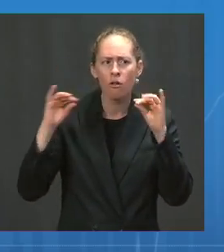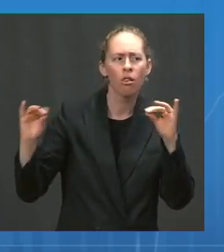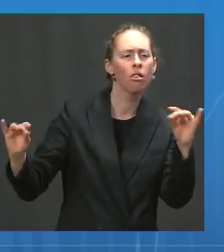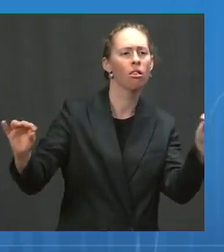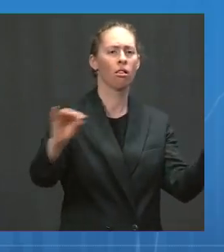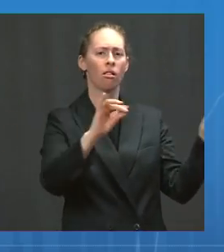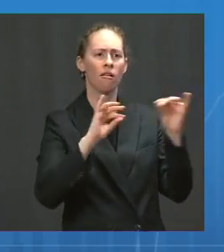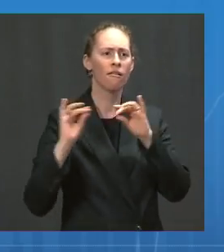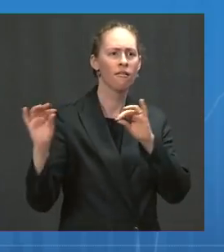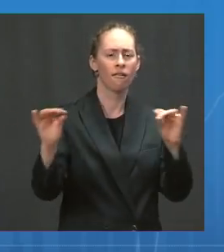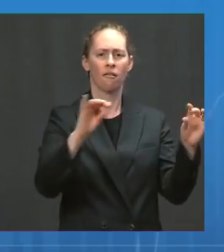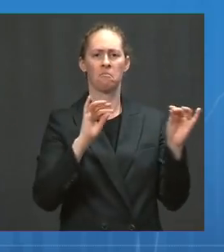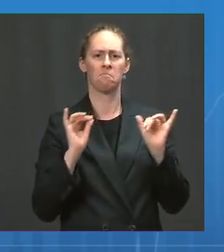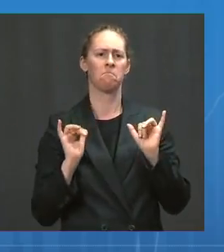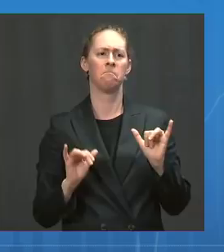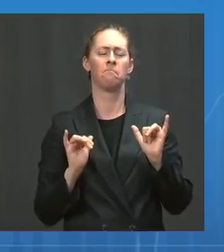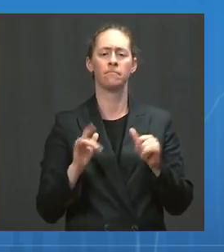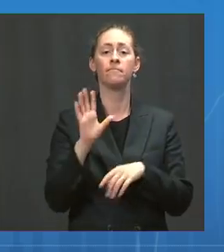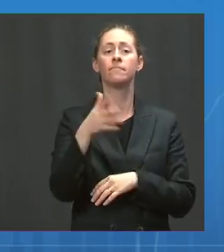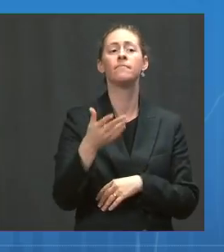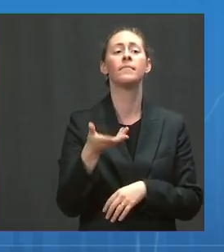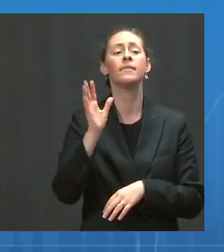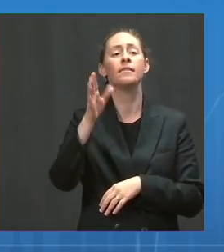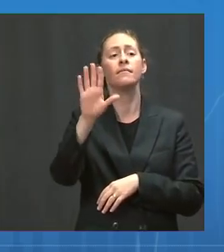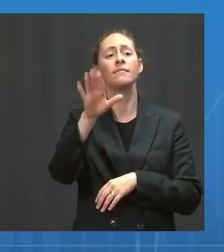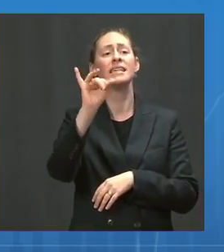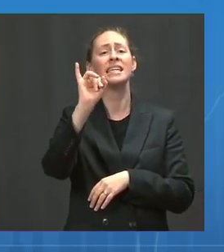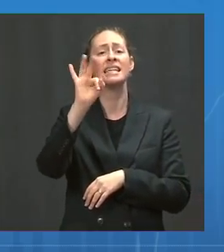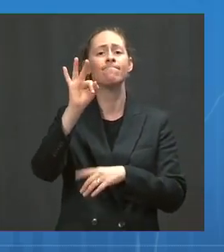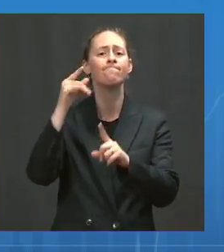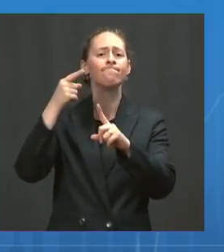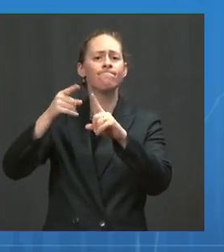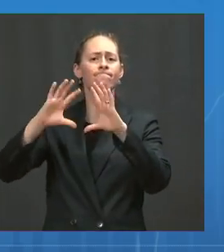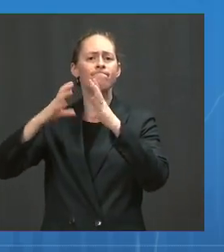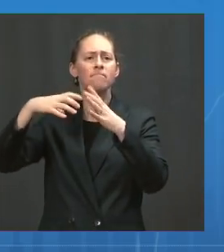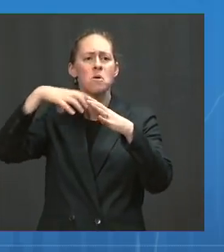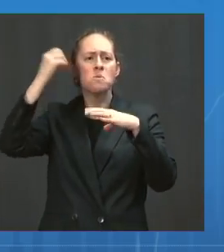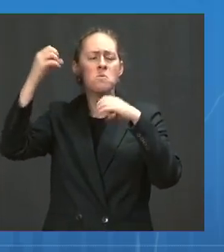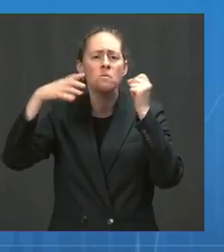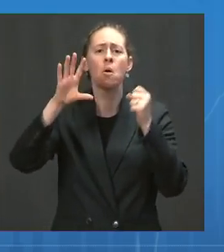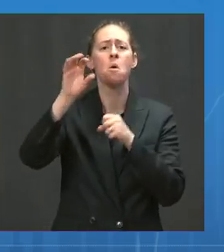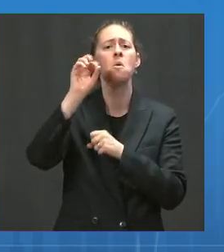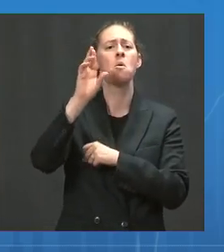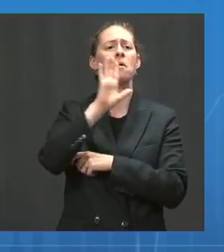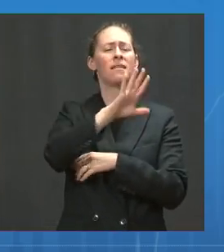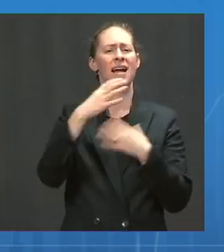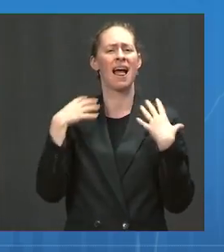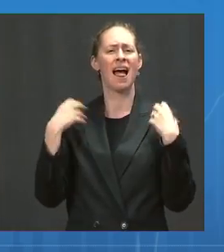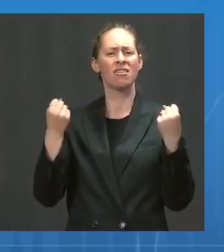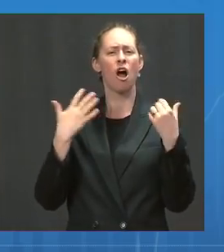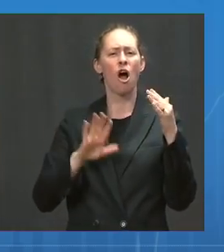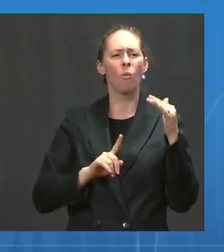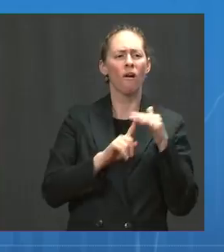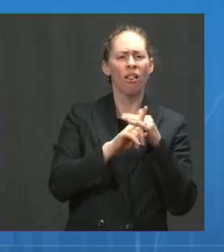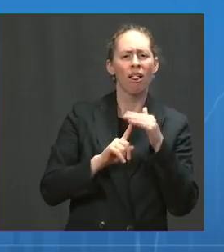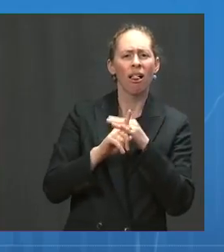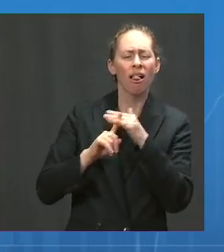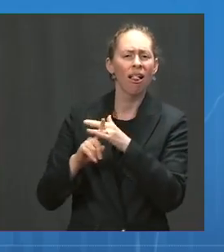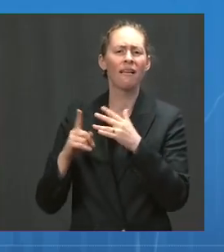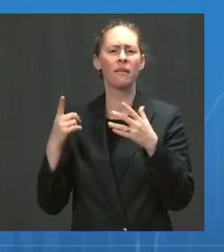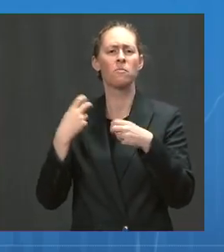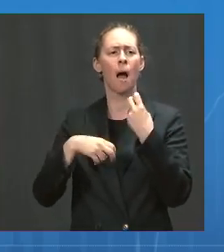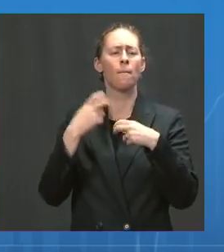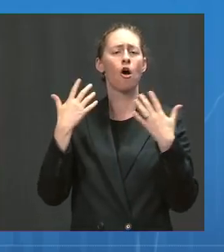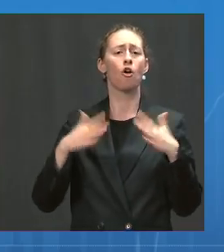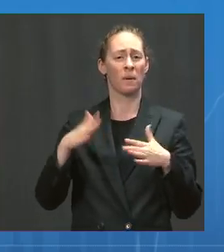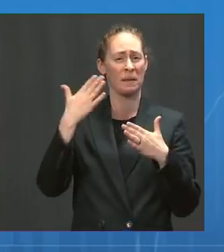immunocompromised people and the elderly, they might be needed maybe, you know, latter part of this